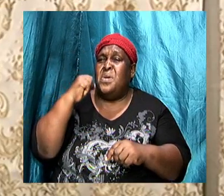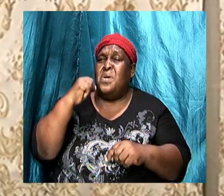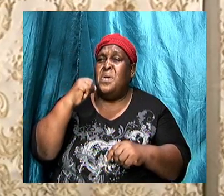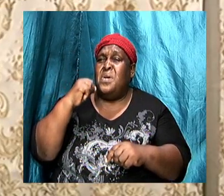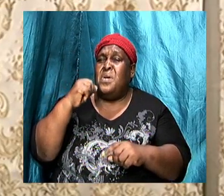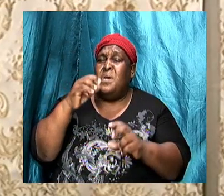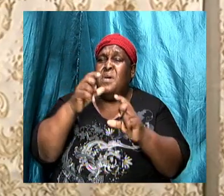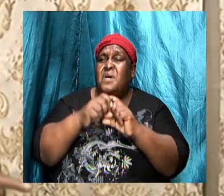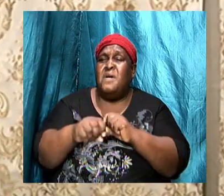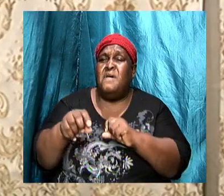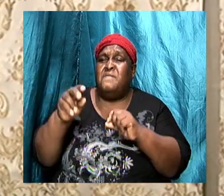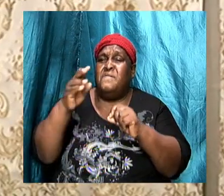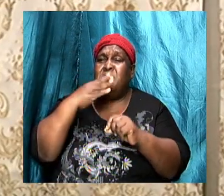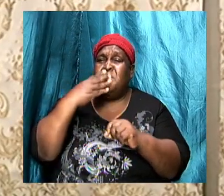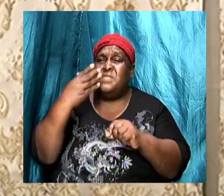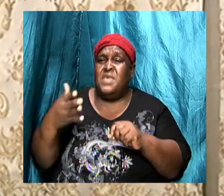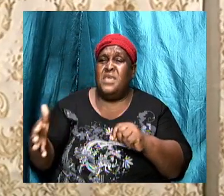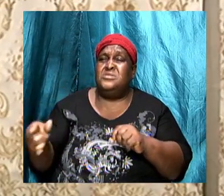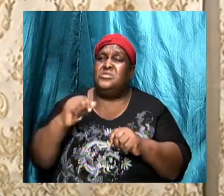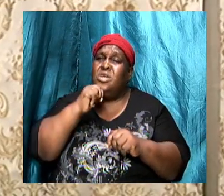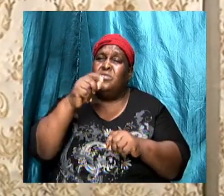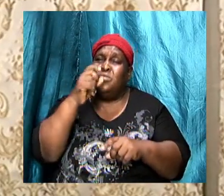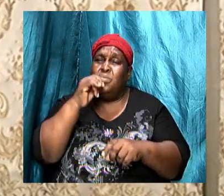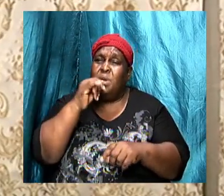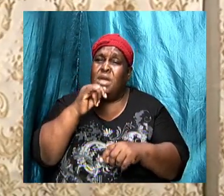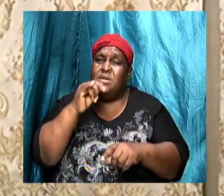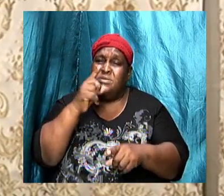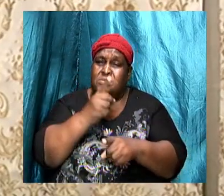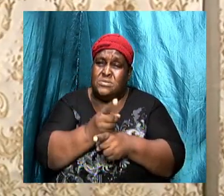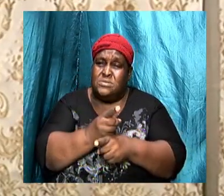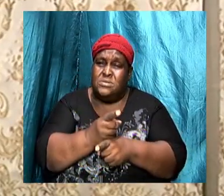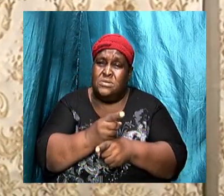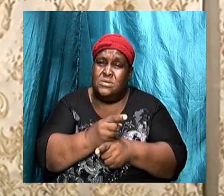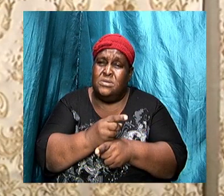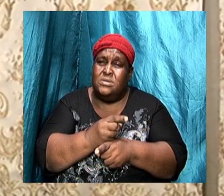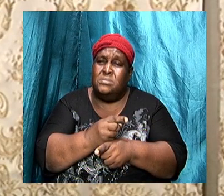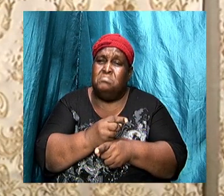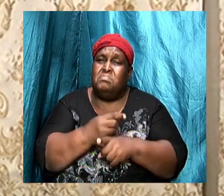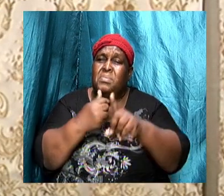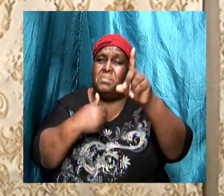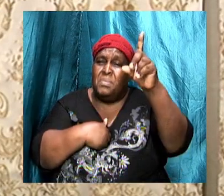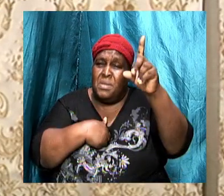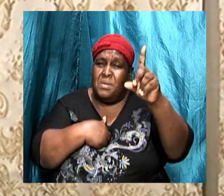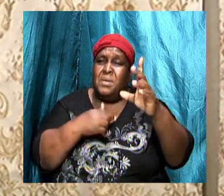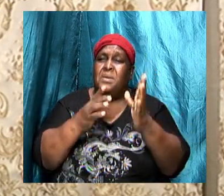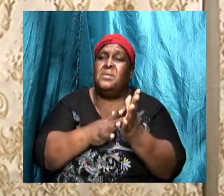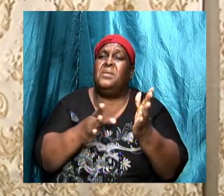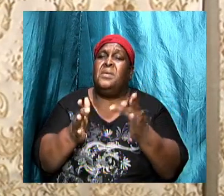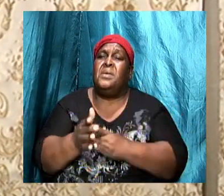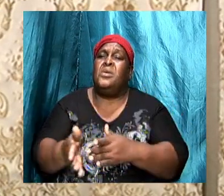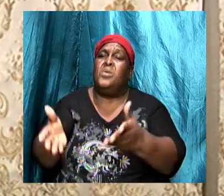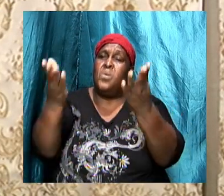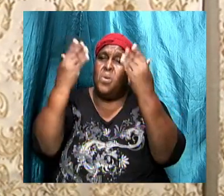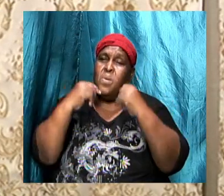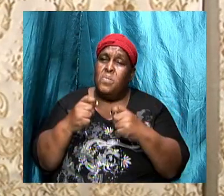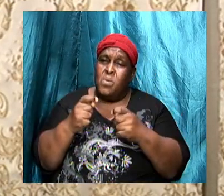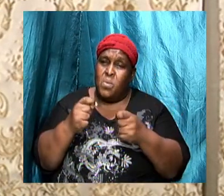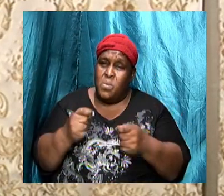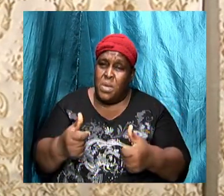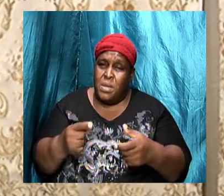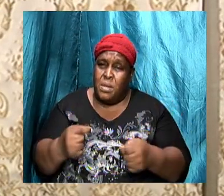and then said don't do it see I Jesus will come quickly